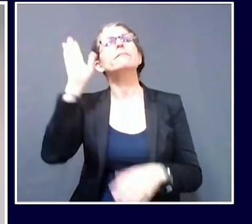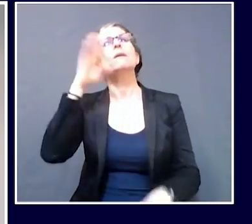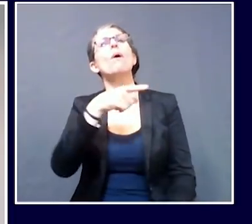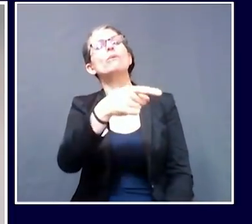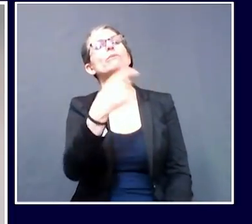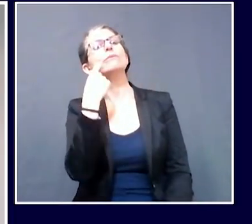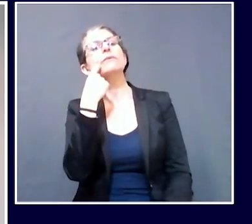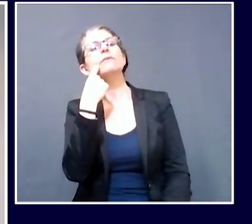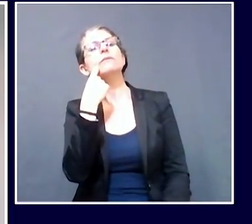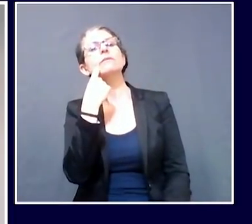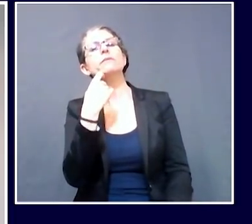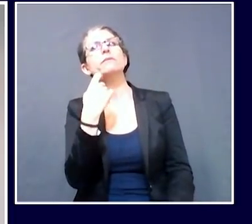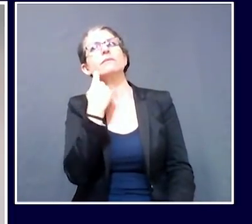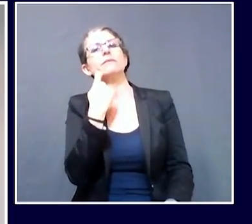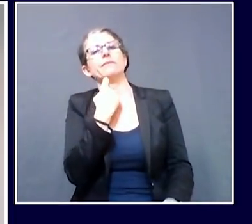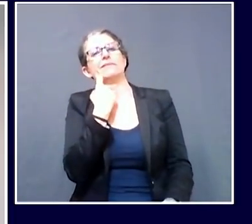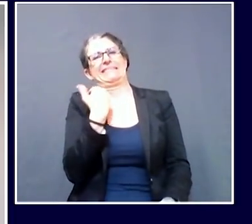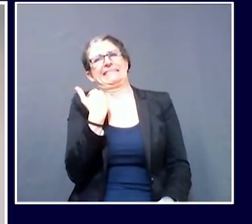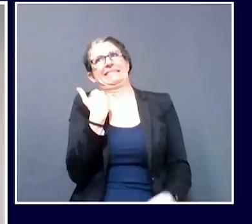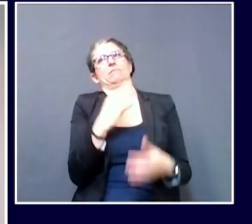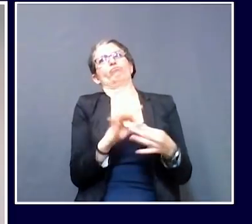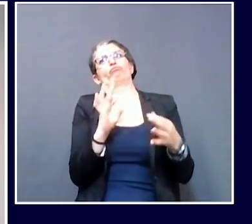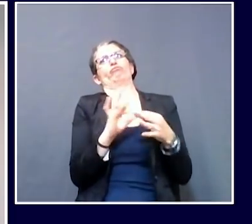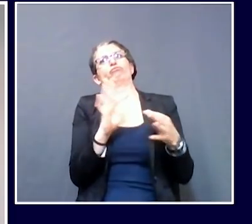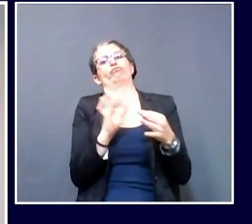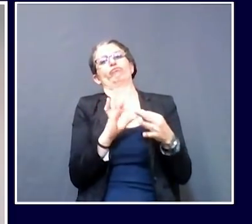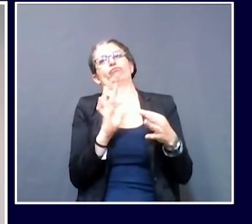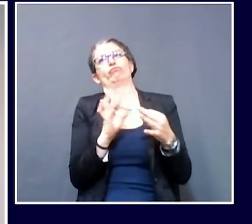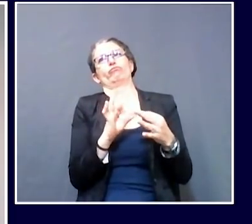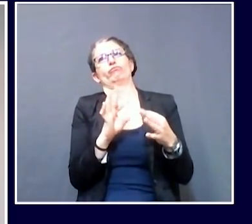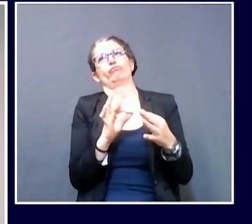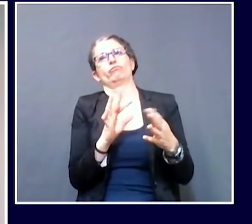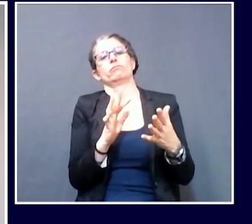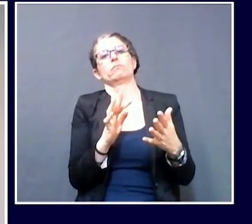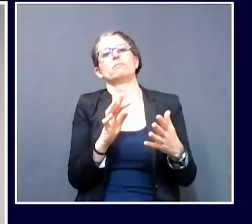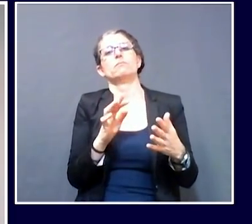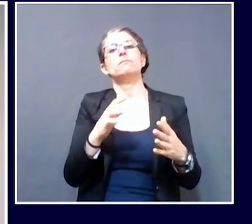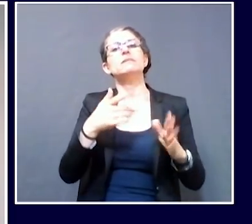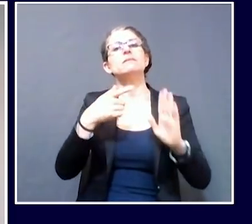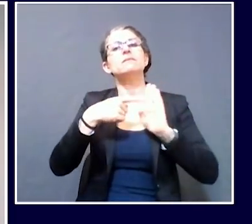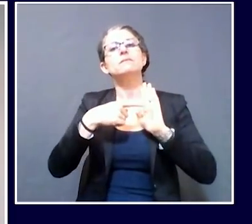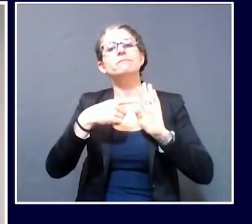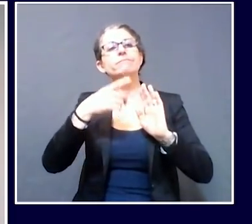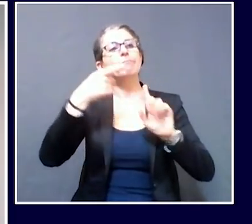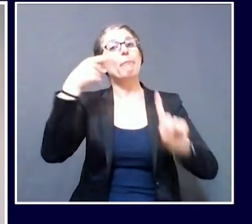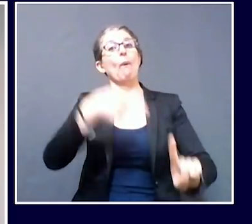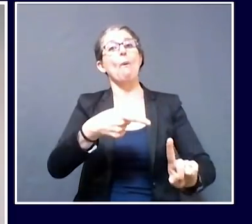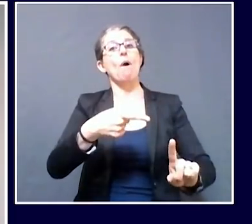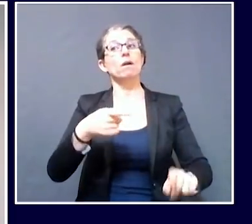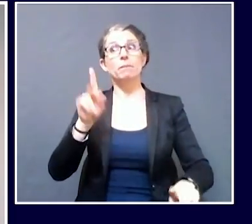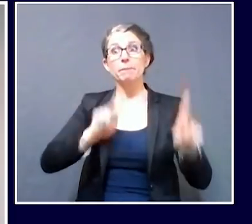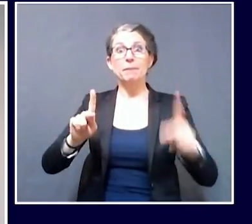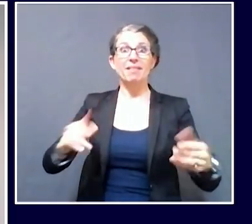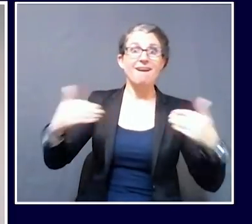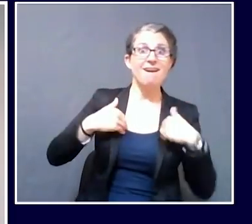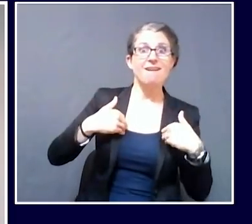asymptomatic transmission or pre-symptomatic. I mean, there's just so much out there at this point that